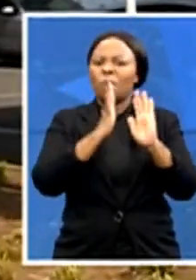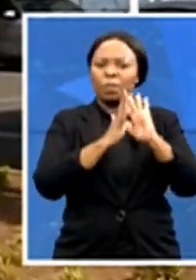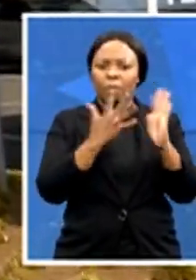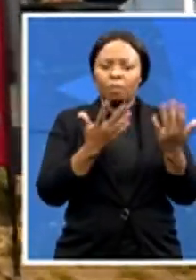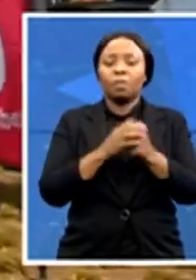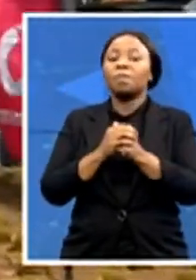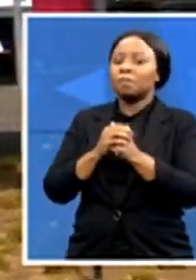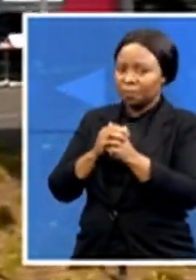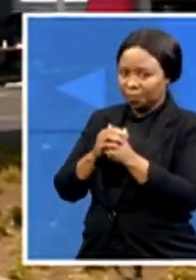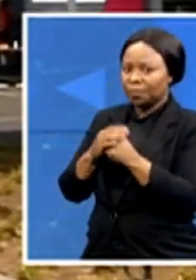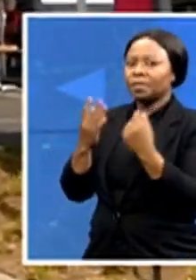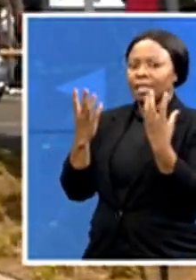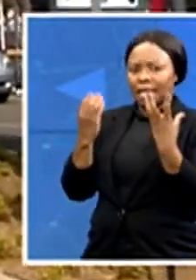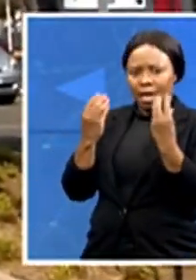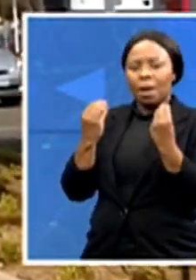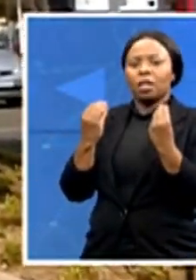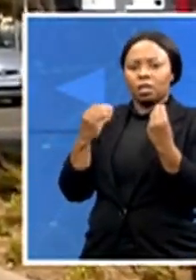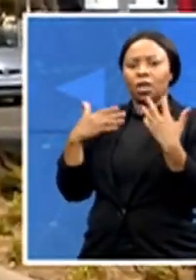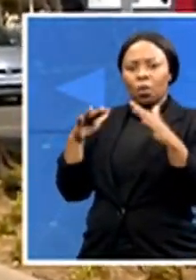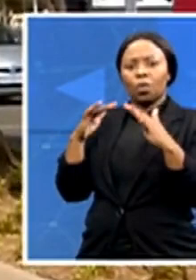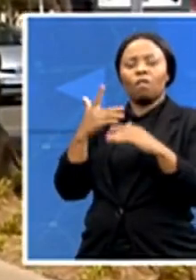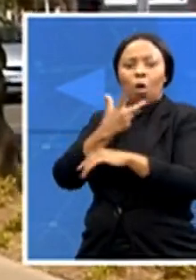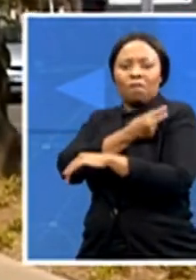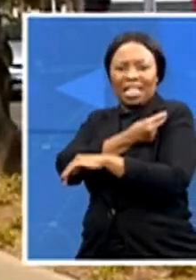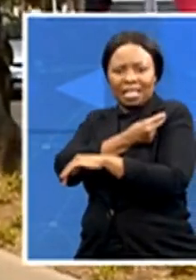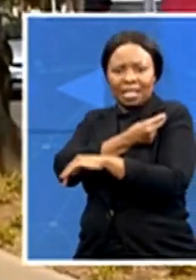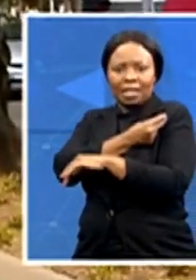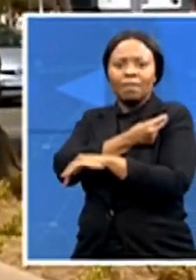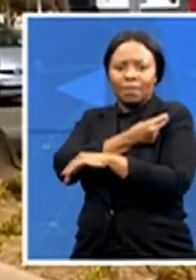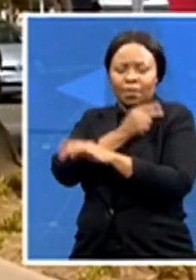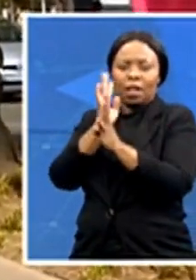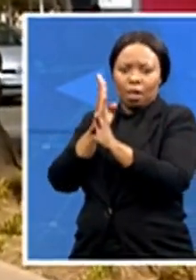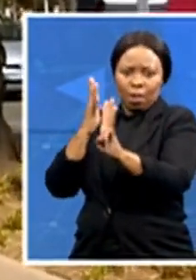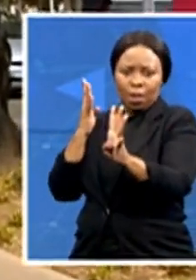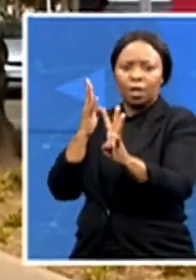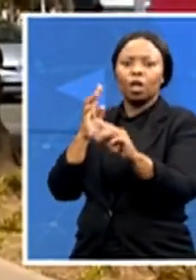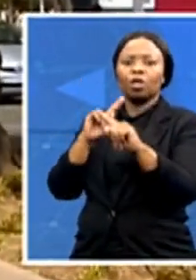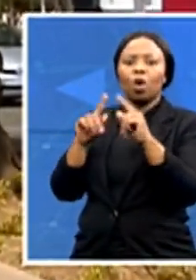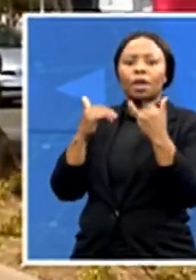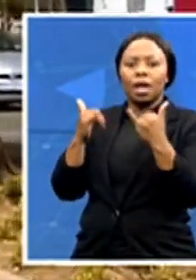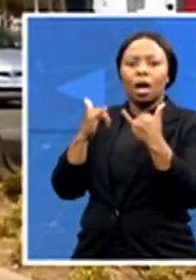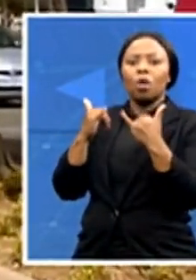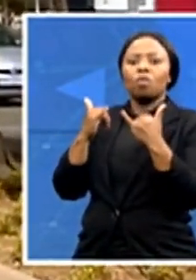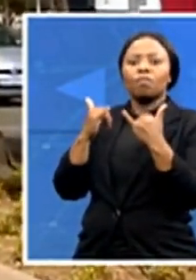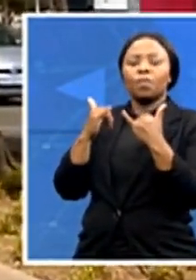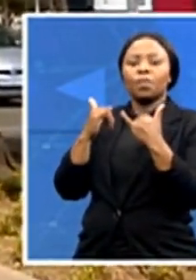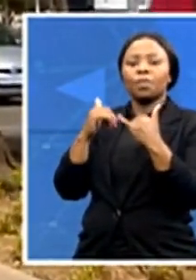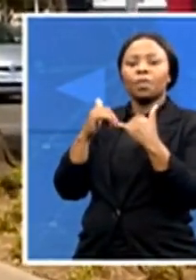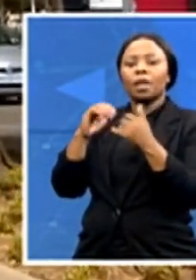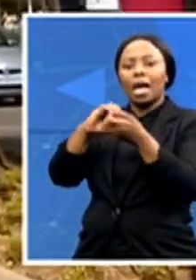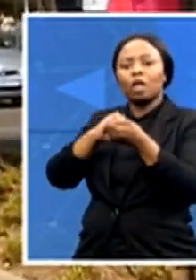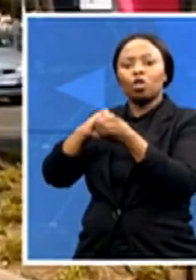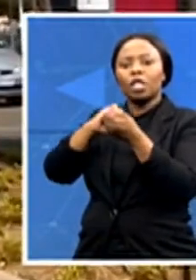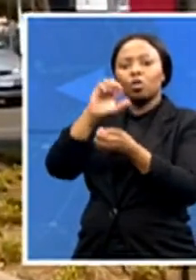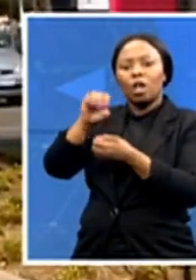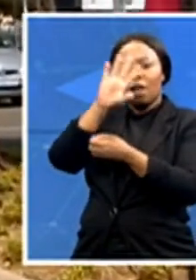vaccines, right? So we, working with the Muslims Association of South Africa and the Department of Health, as well